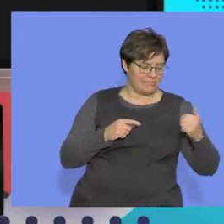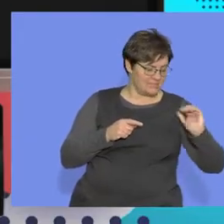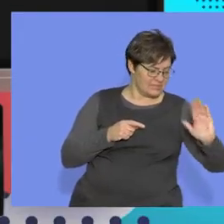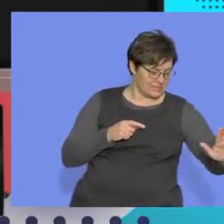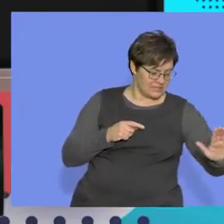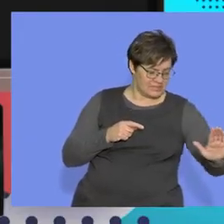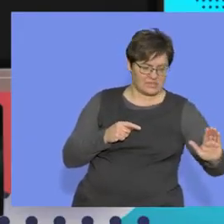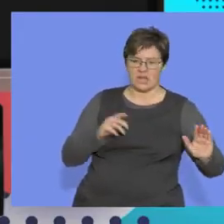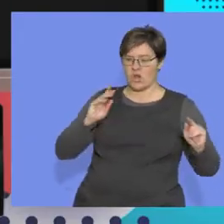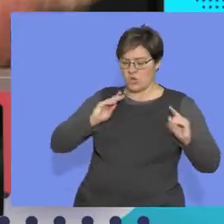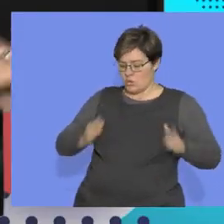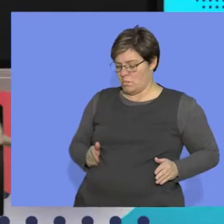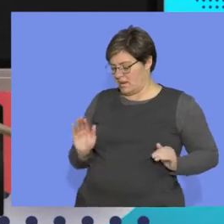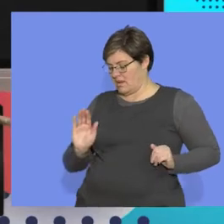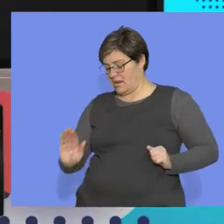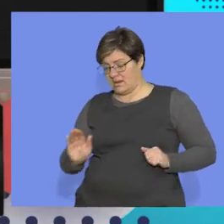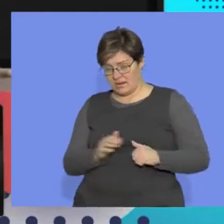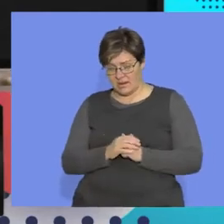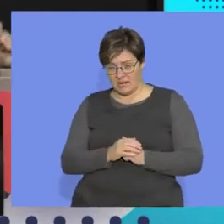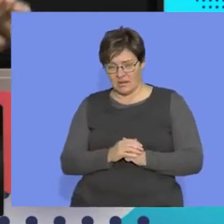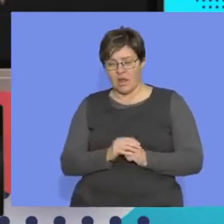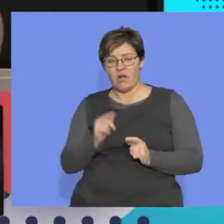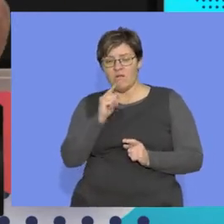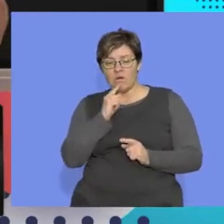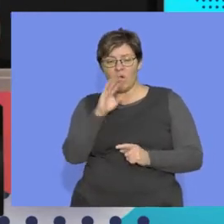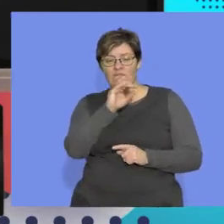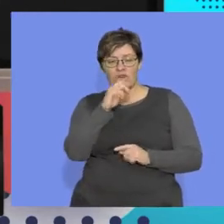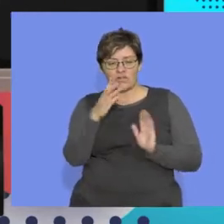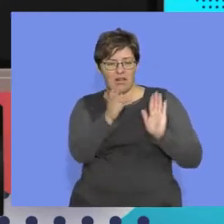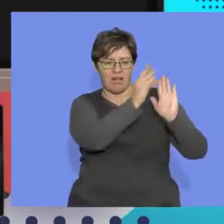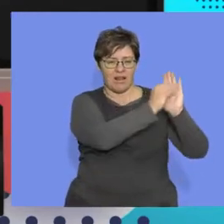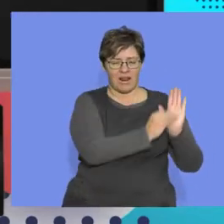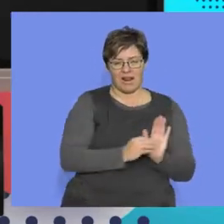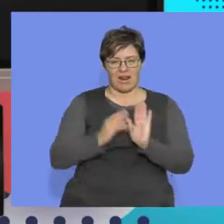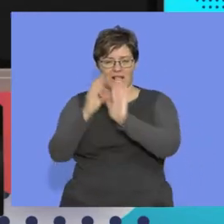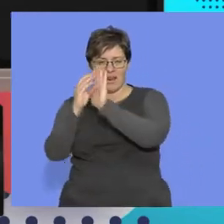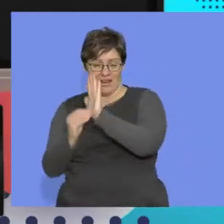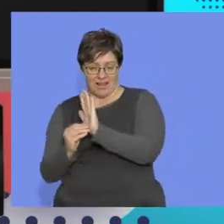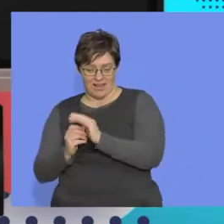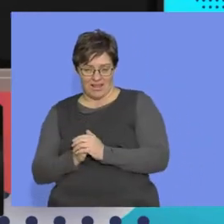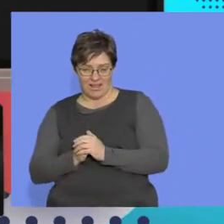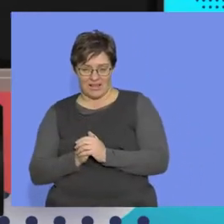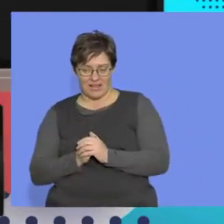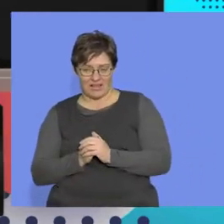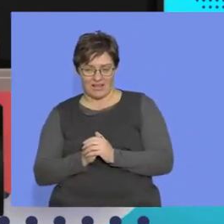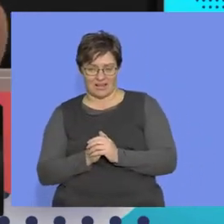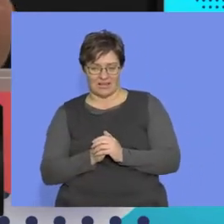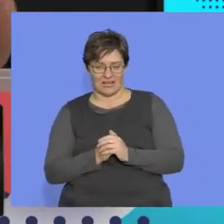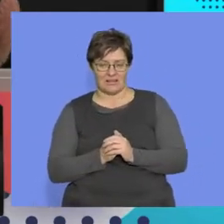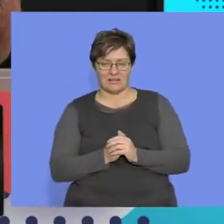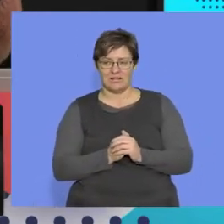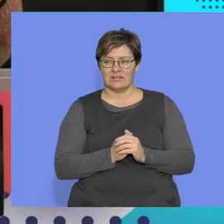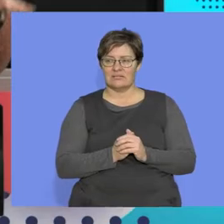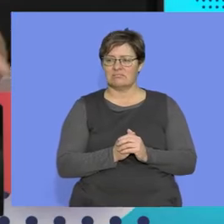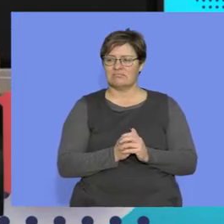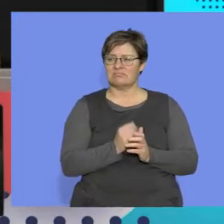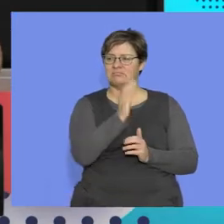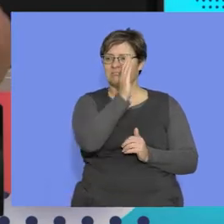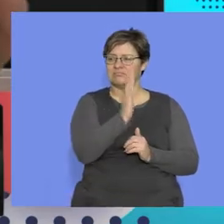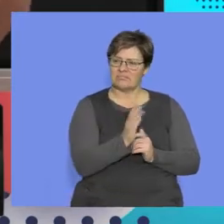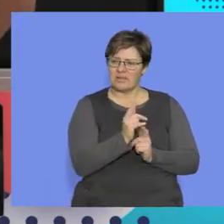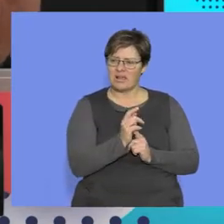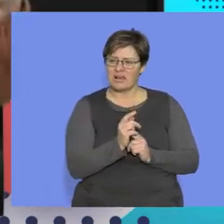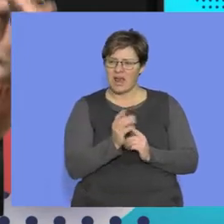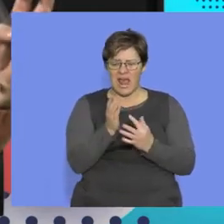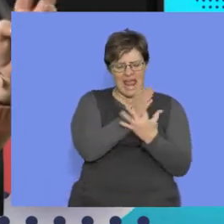apes are on one side, humans are the other, and we look at that whole fossil record, in between is the Australopithecus,